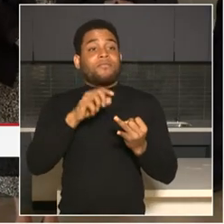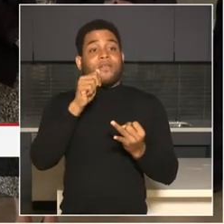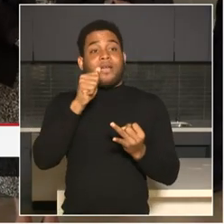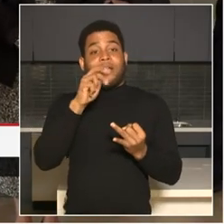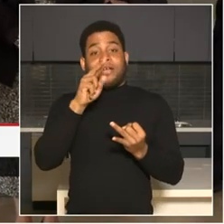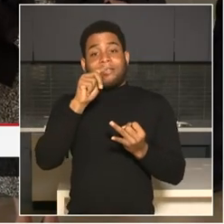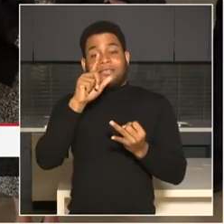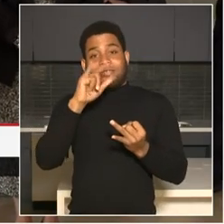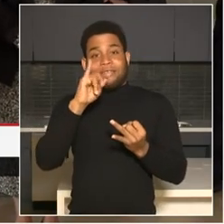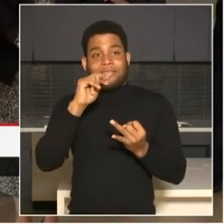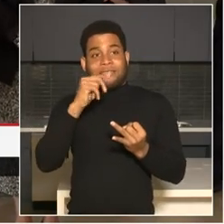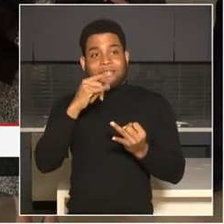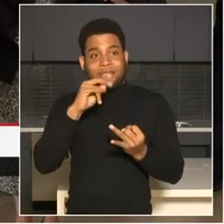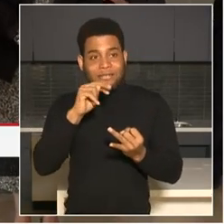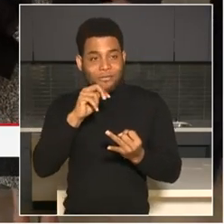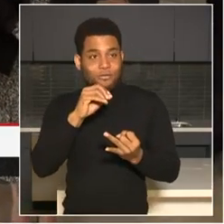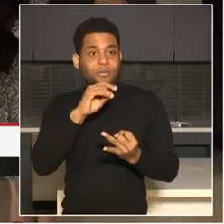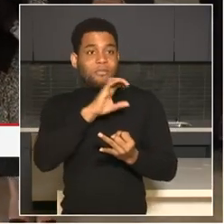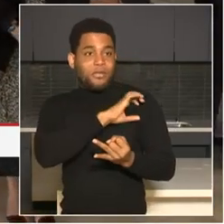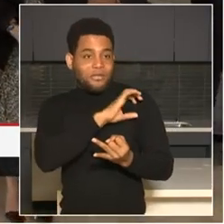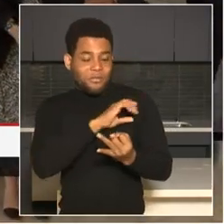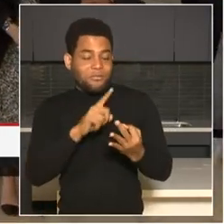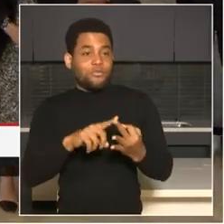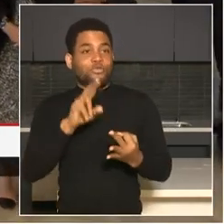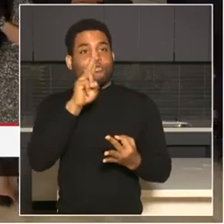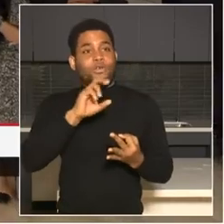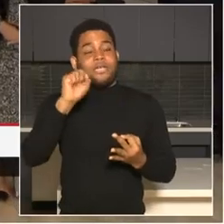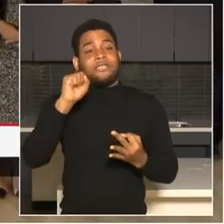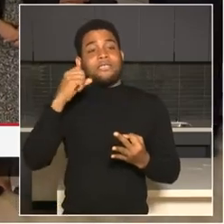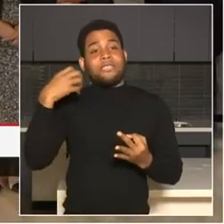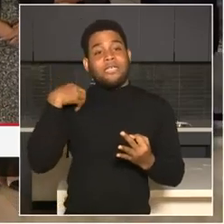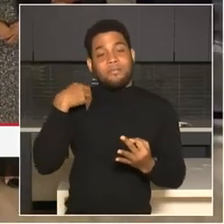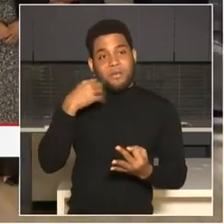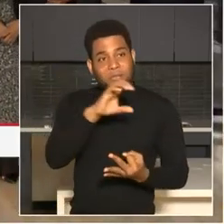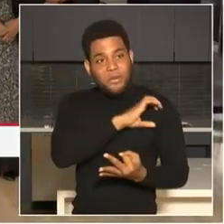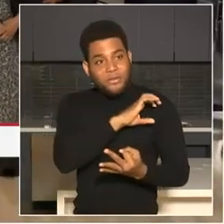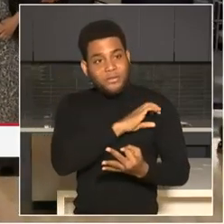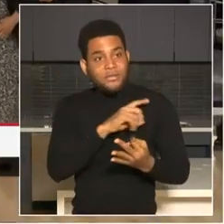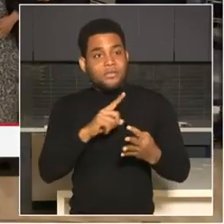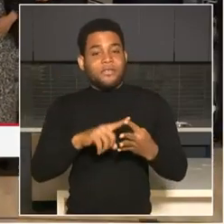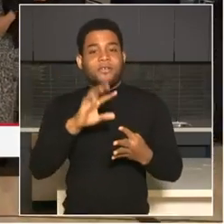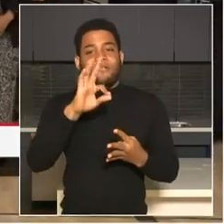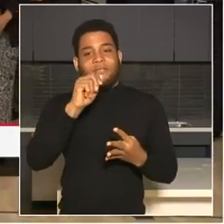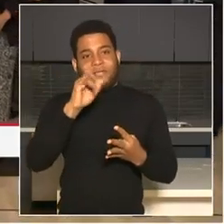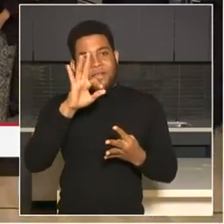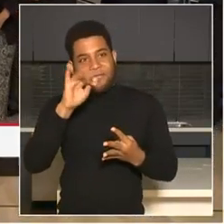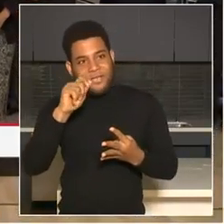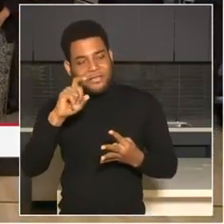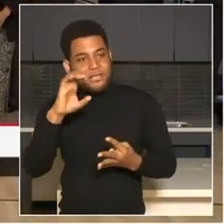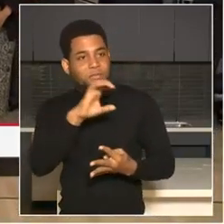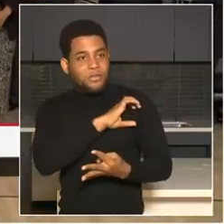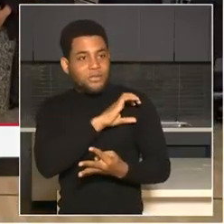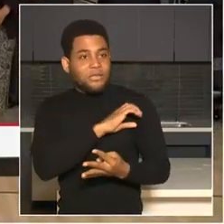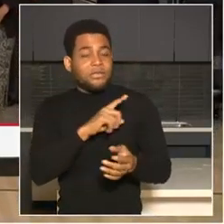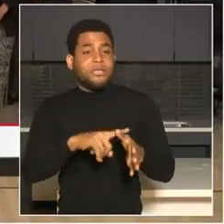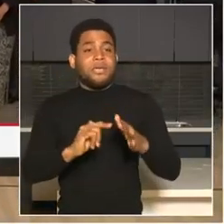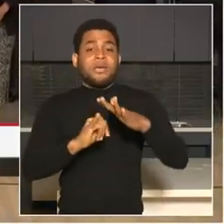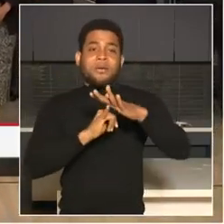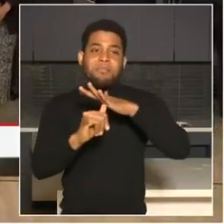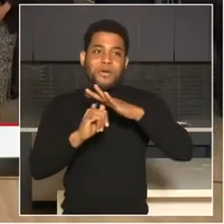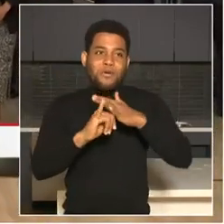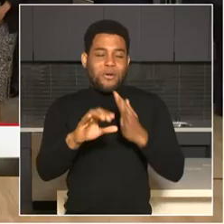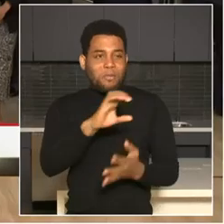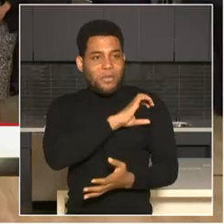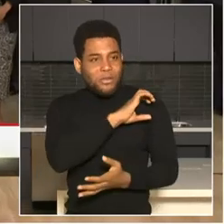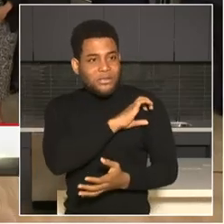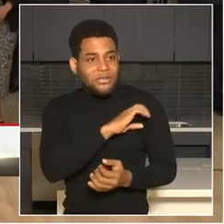Fairfax County Police, Metro Transit Police, Montgomery County Police, Prince George's County